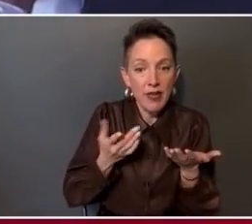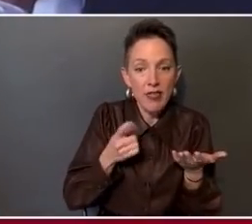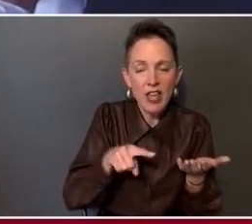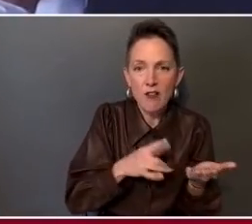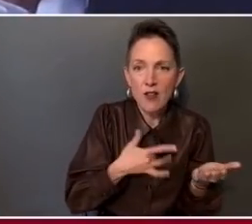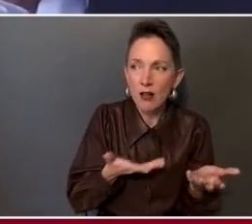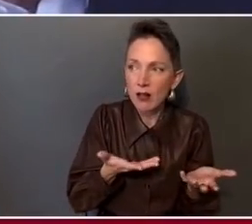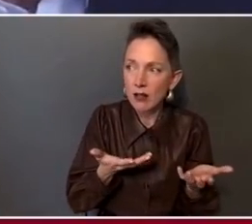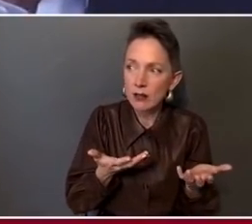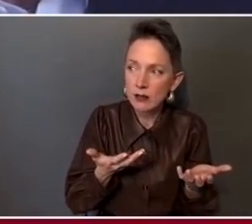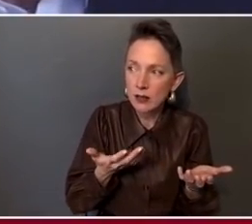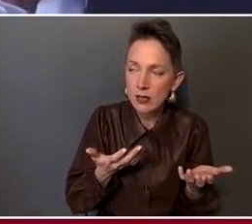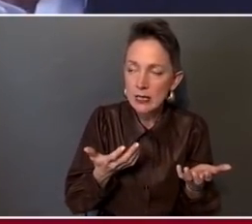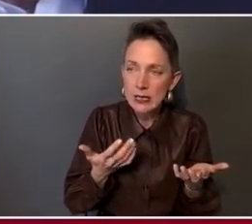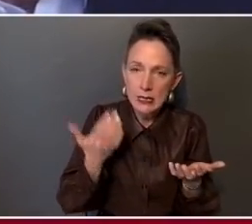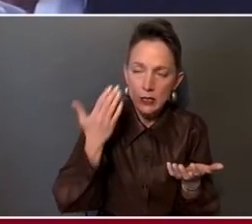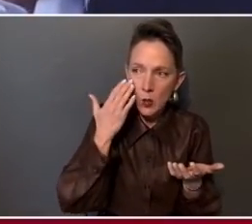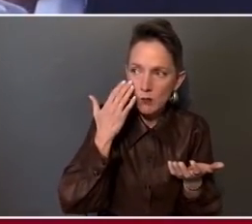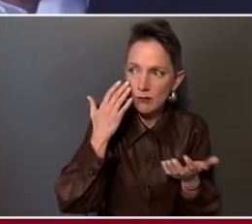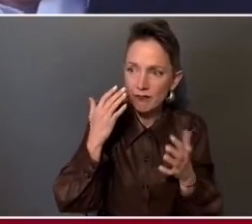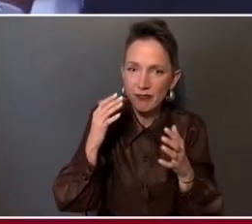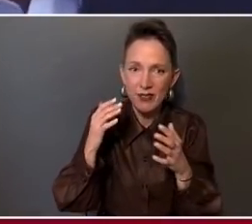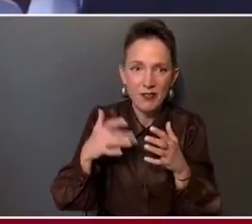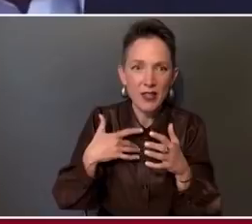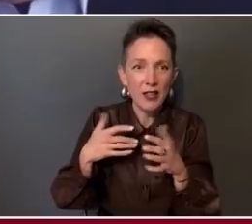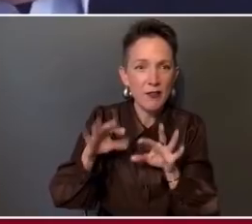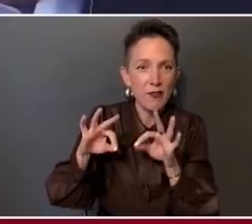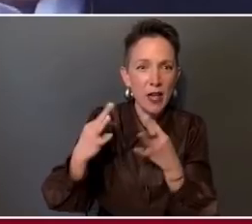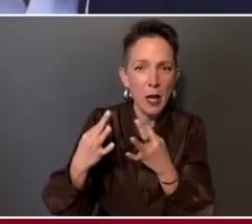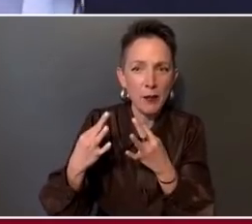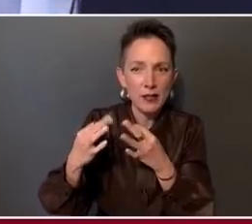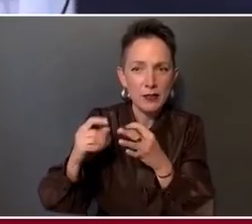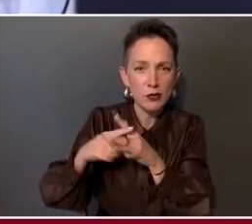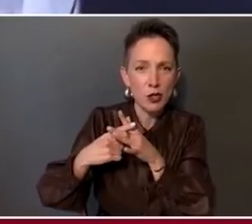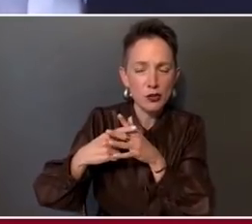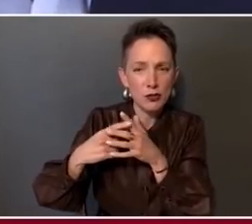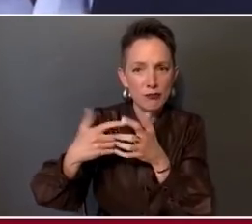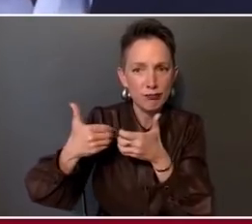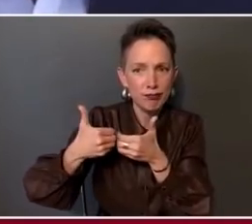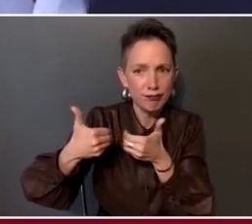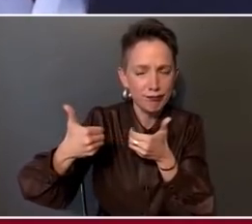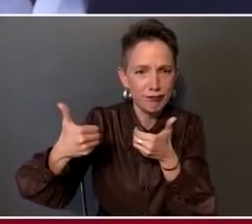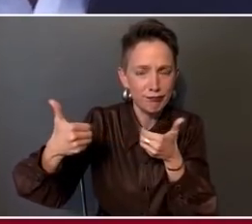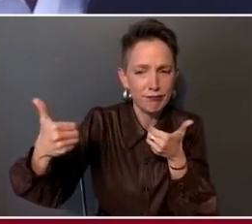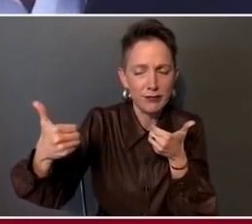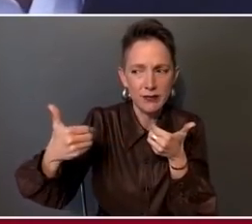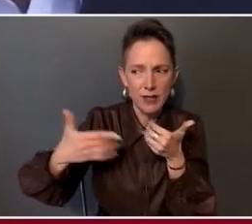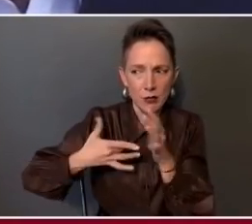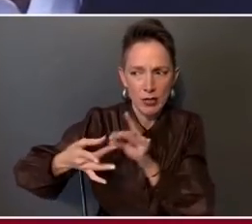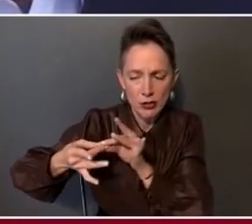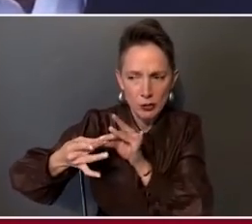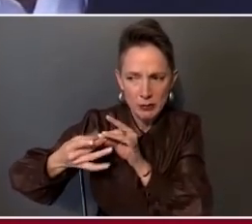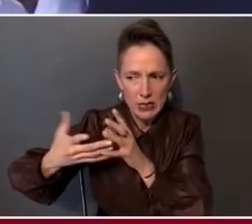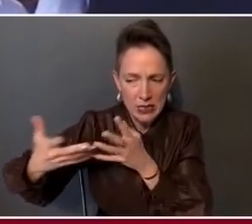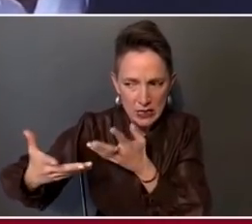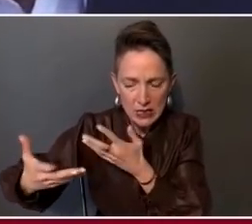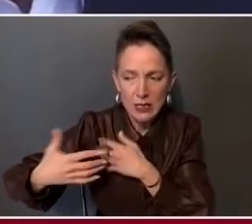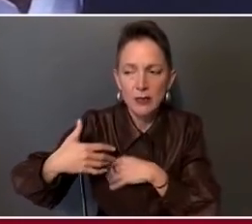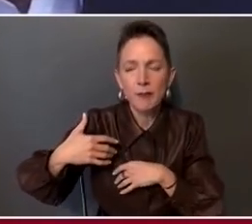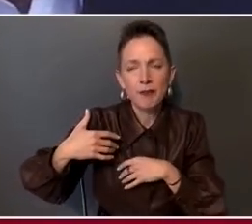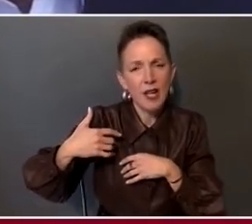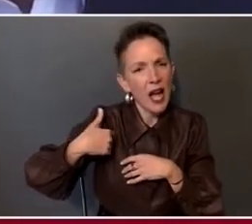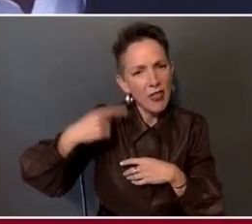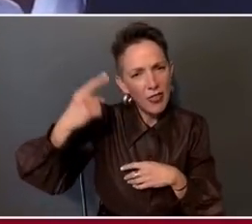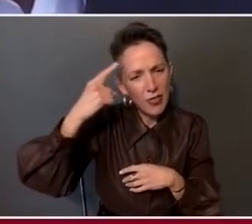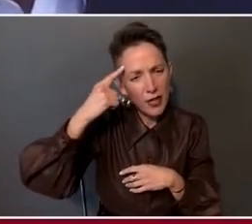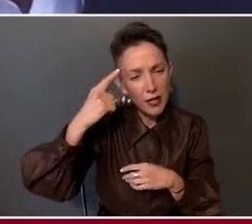risk of being estranged from family, you know, starts to add up, cost, not shouldn't say the risk, the cost, et cetera. And so I think a lot of people, what a